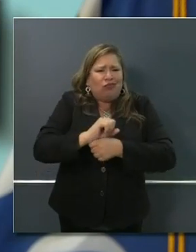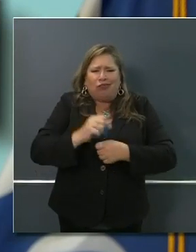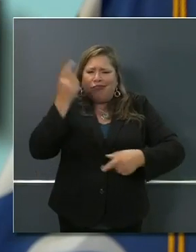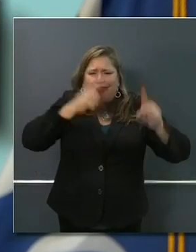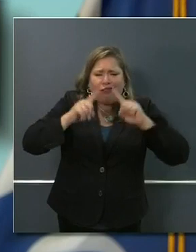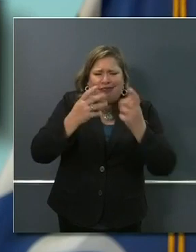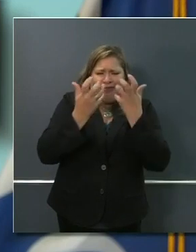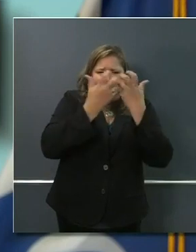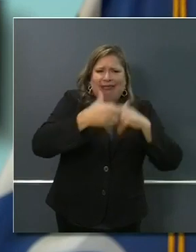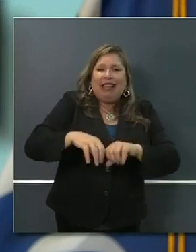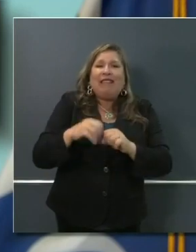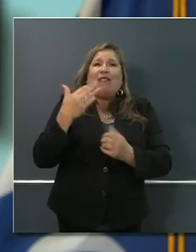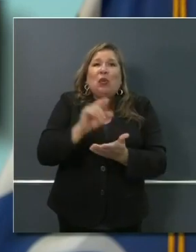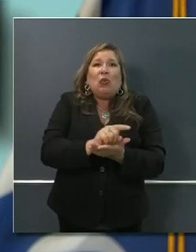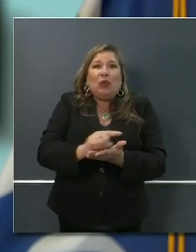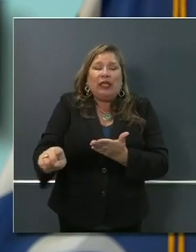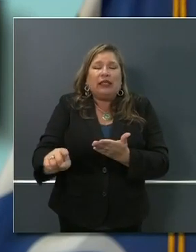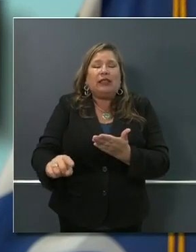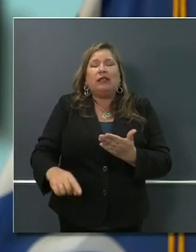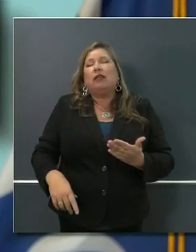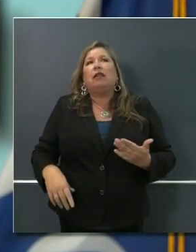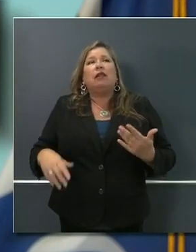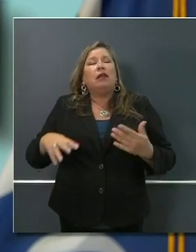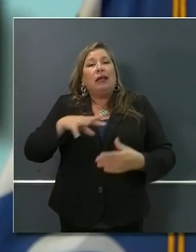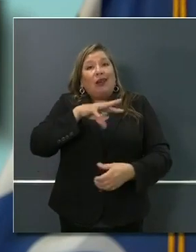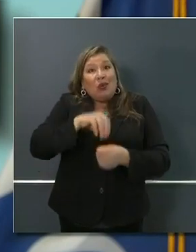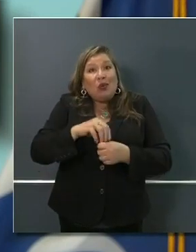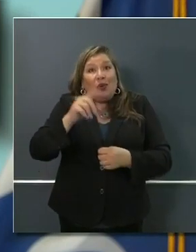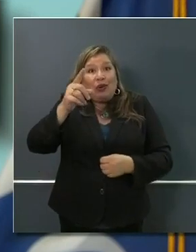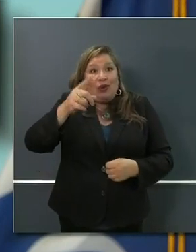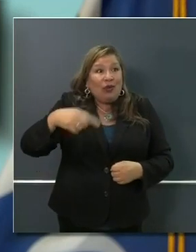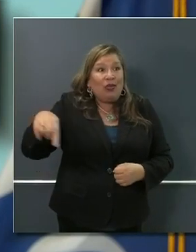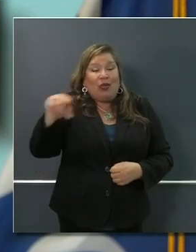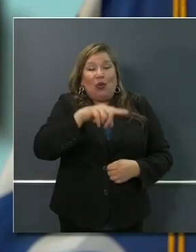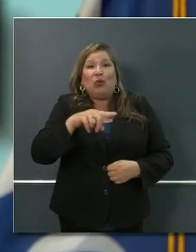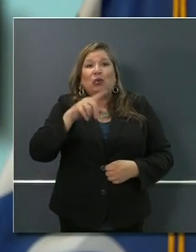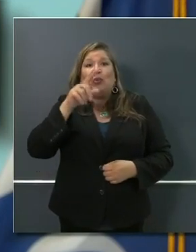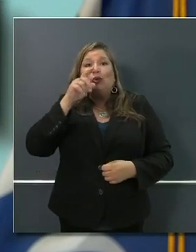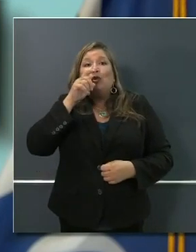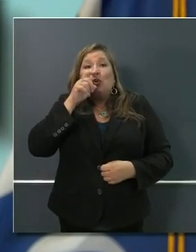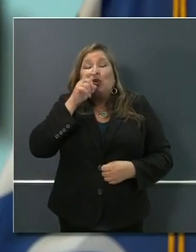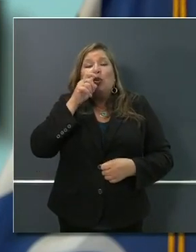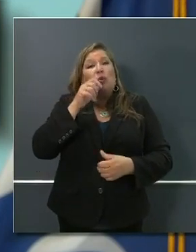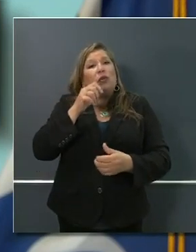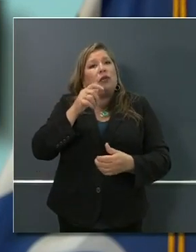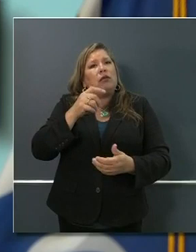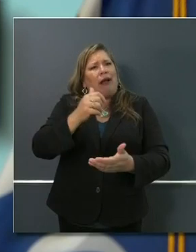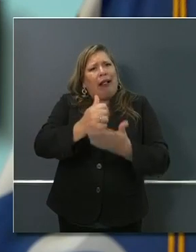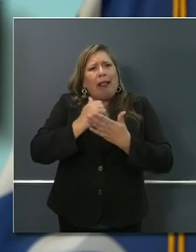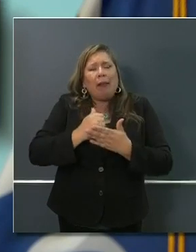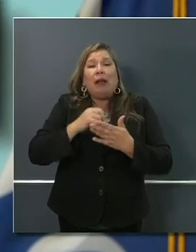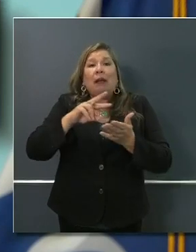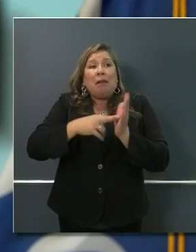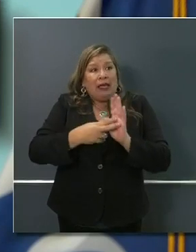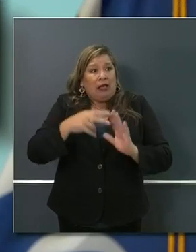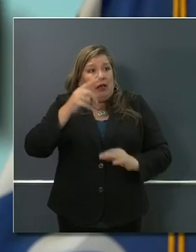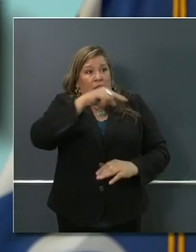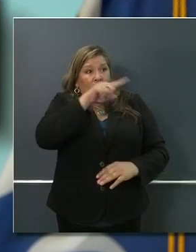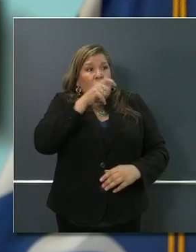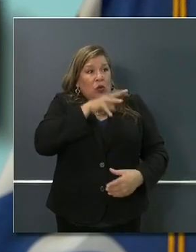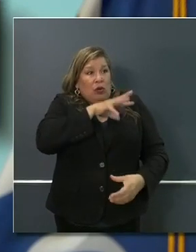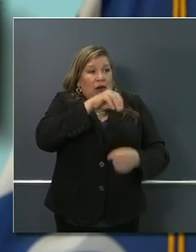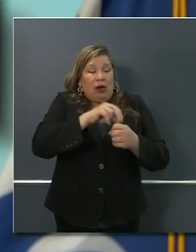that make it work. And those are the three meals a day that are also delivered to the doors of people that are participants in Project